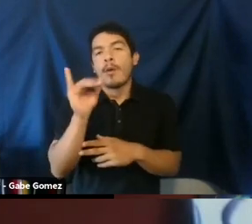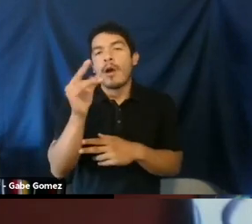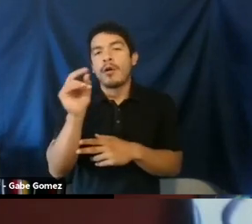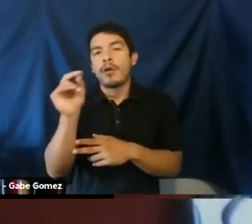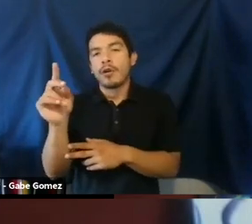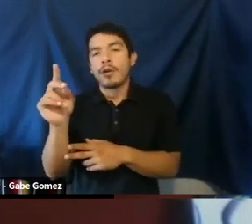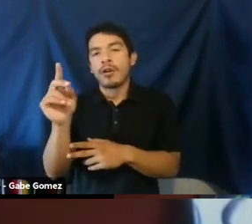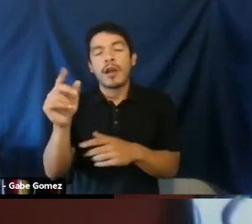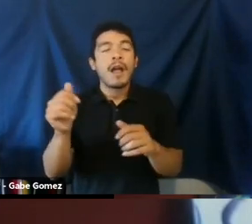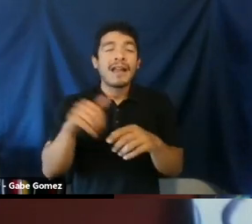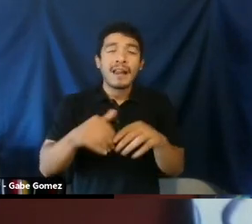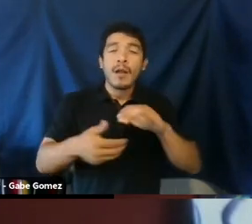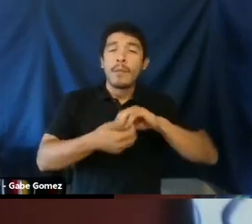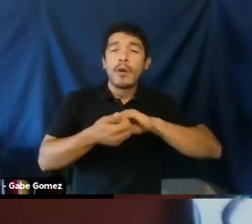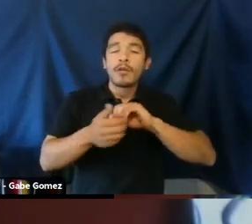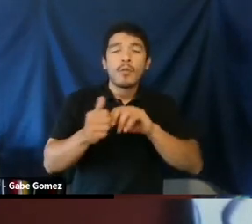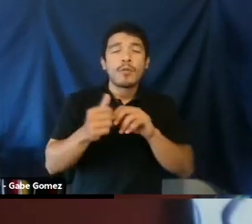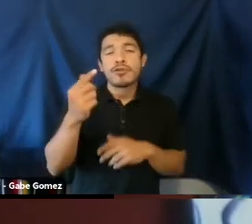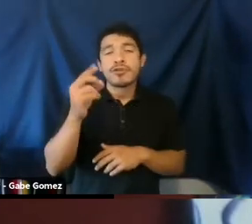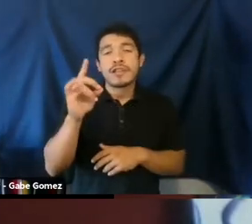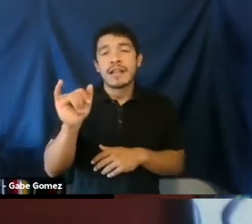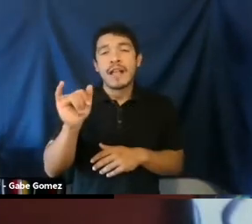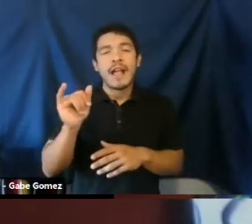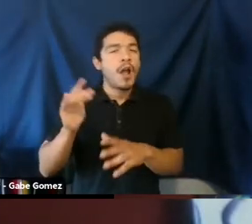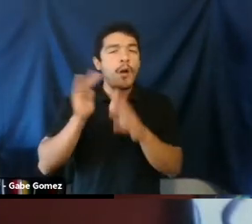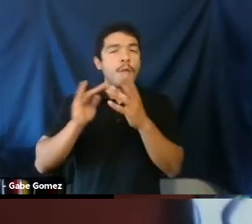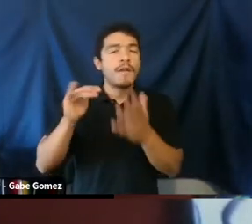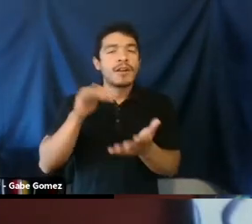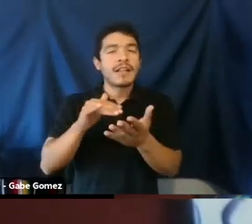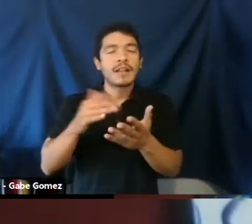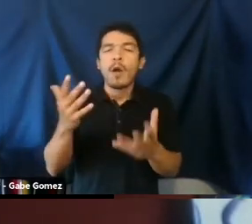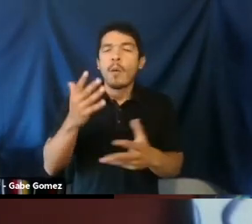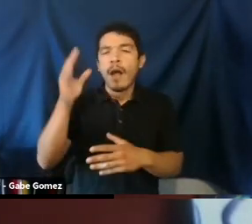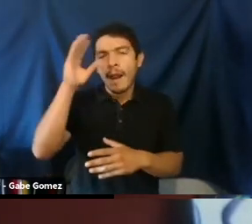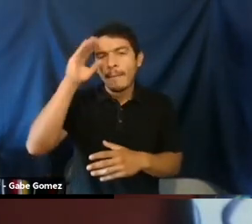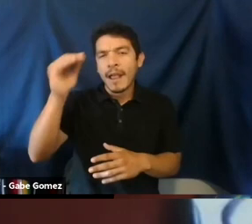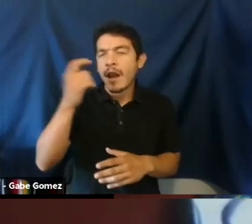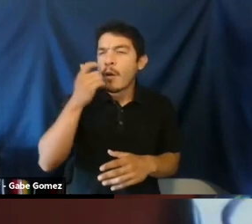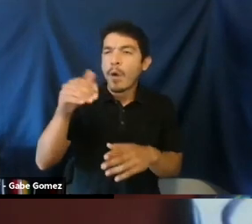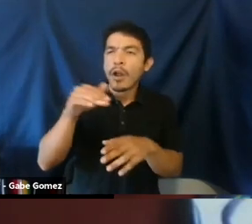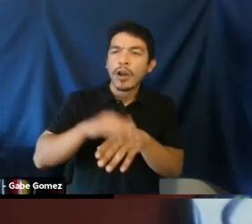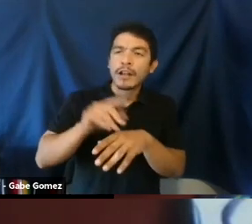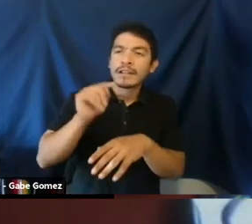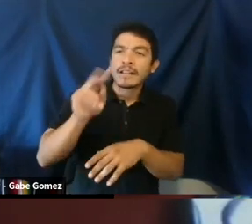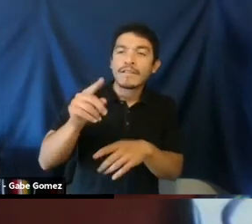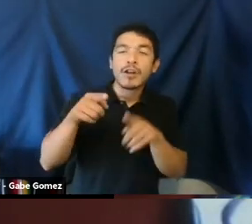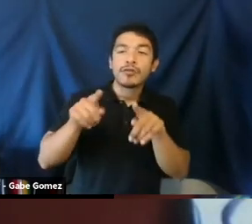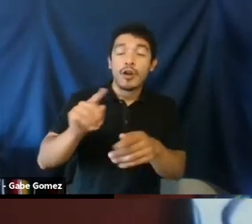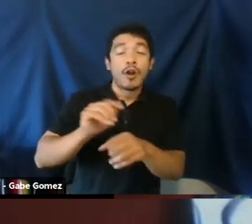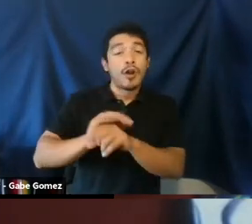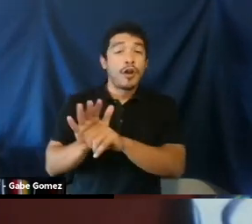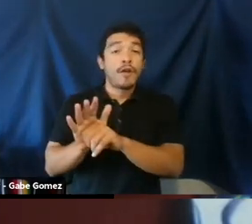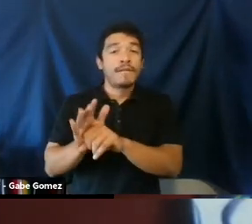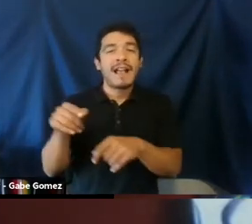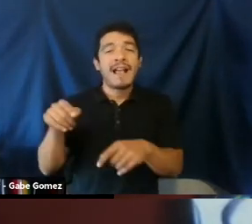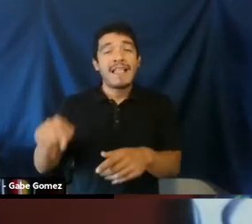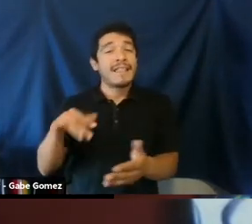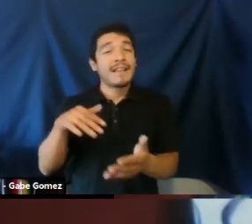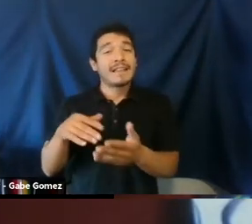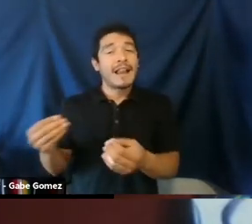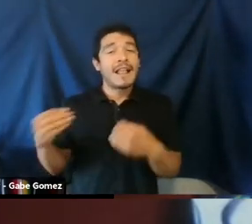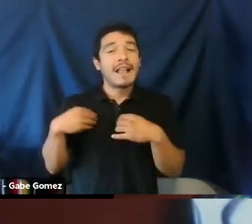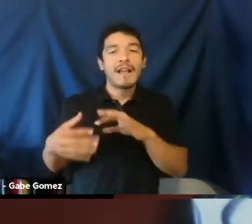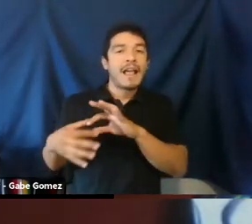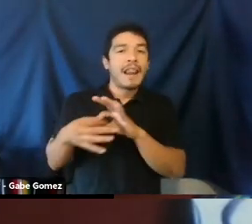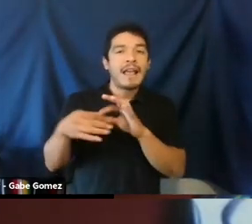on promoting healthy boyhood. We launched in partnership with GDI a previous study looking at what boys and men are watching on television